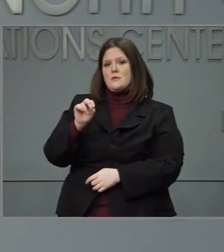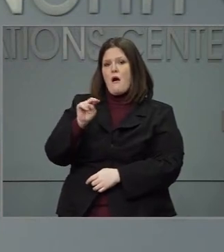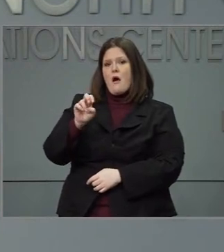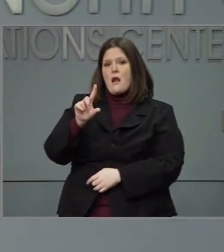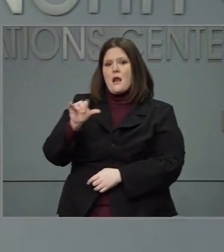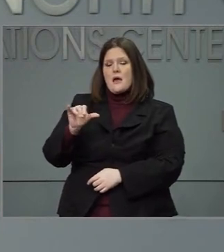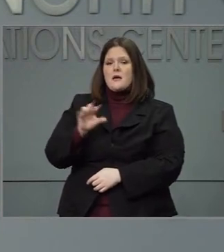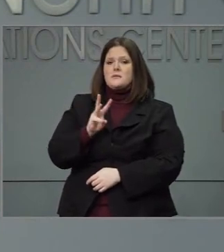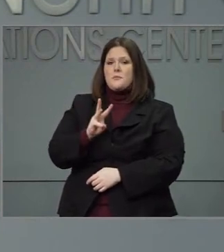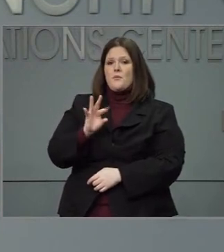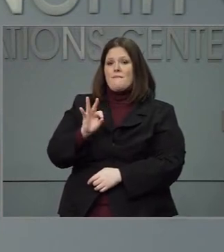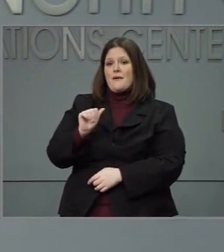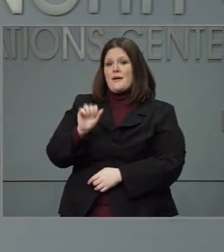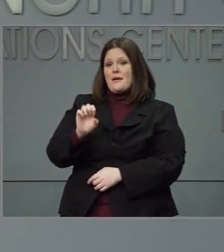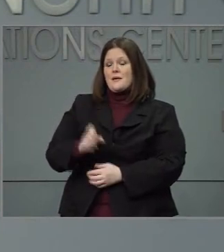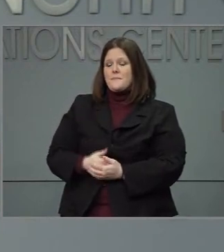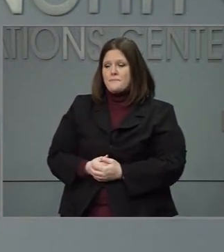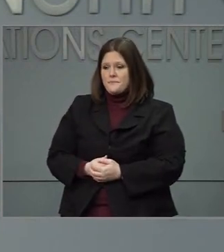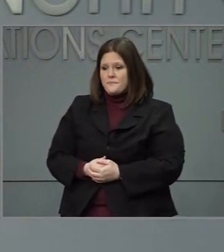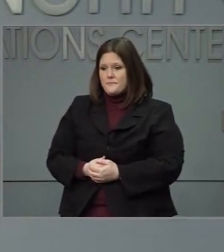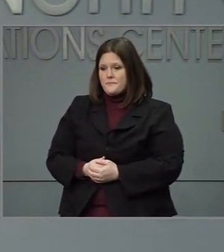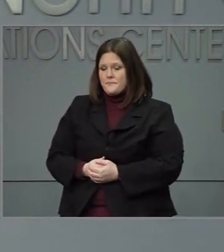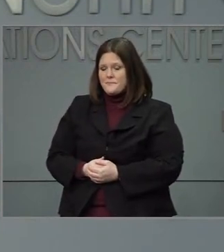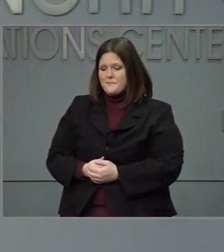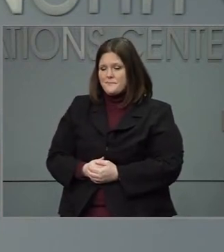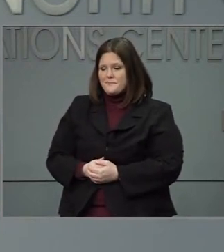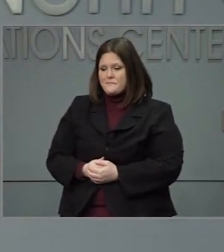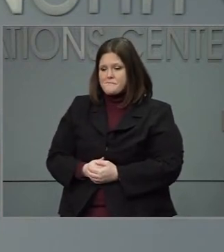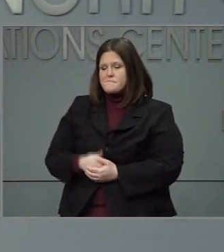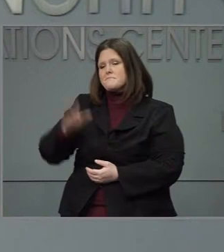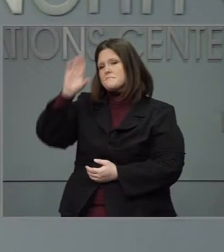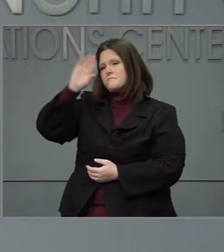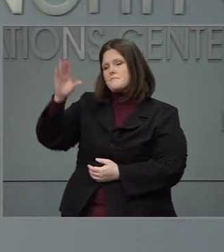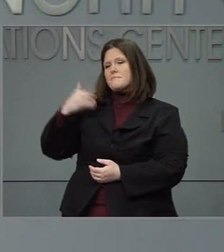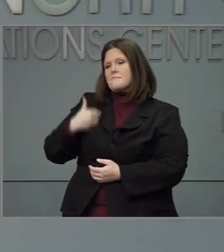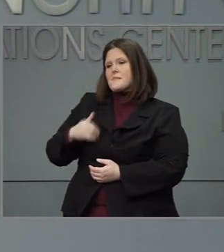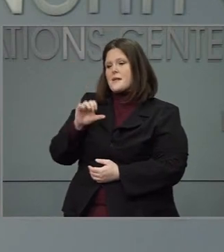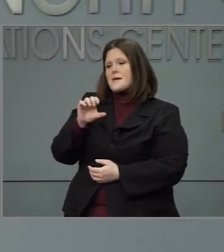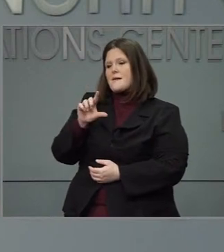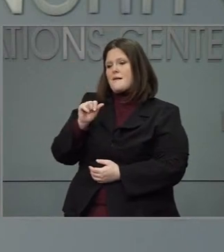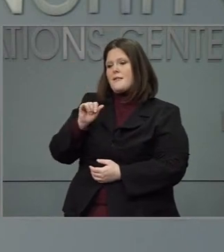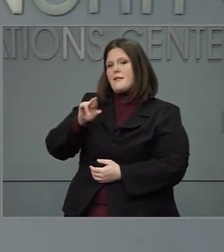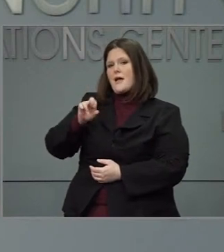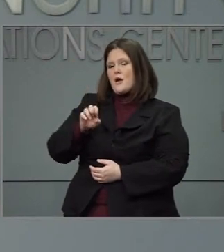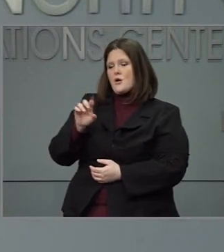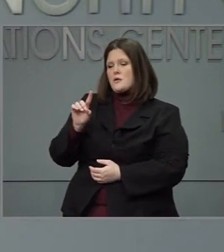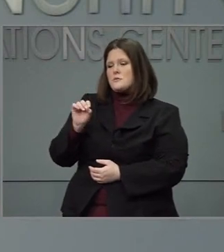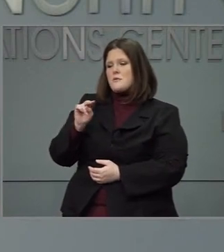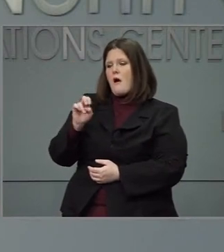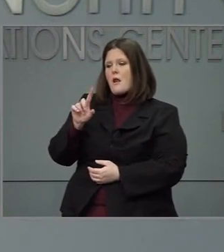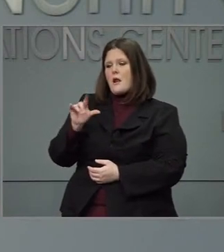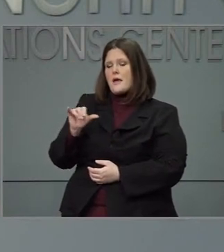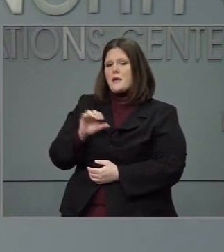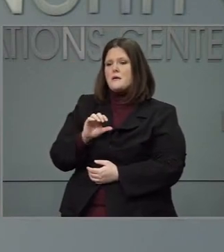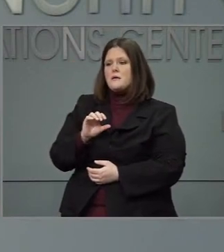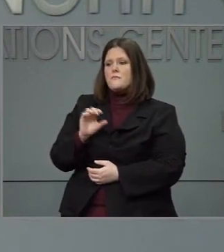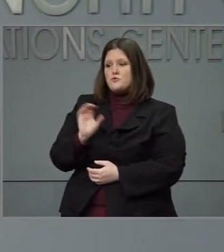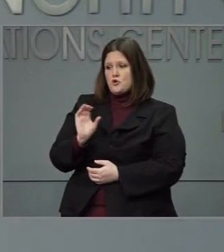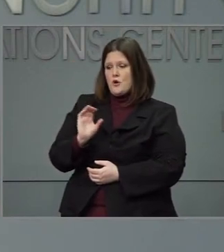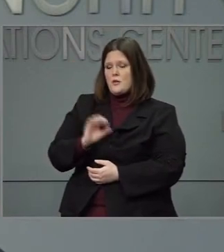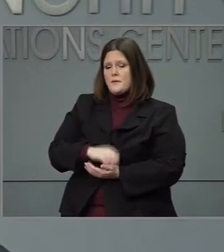Hi, Governor and Secretary Cohen, Claire Donnelly from WFAE in Charlotte. So, Secretary Cohen, could you tell me what